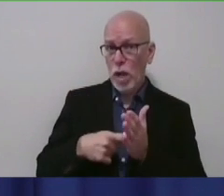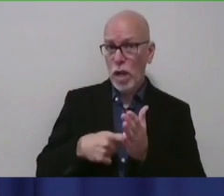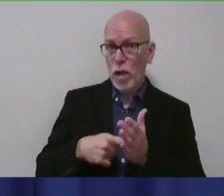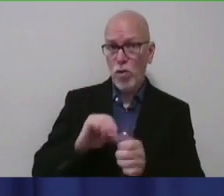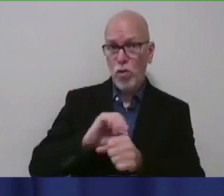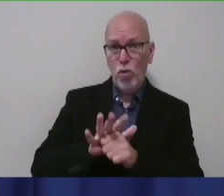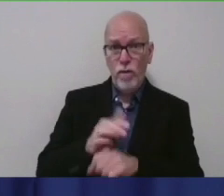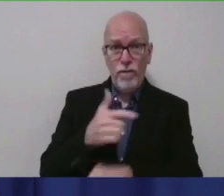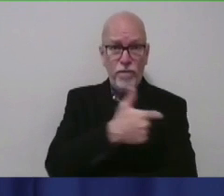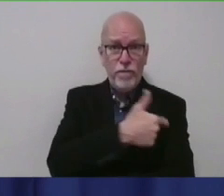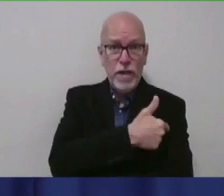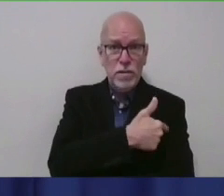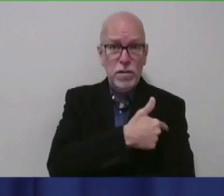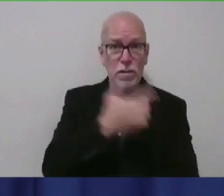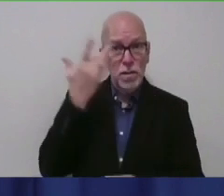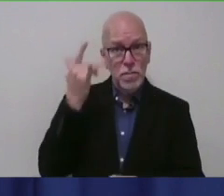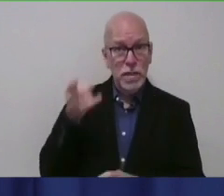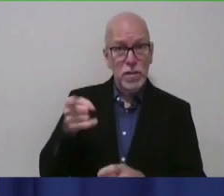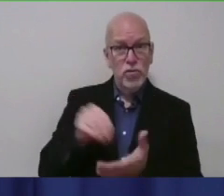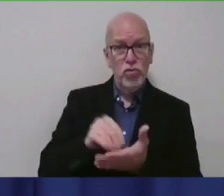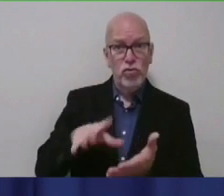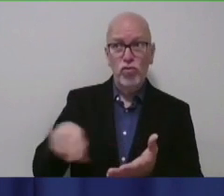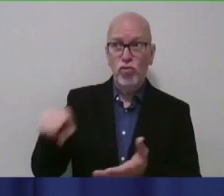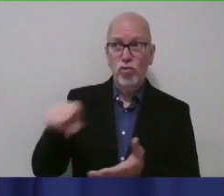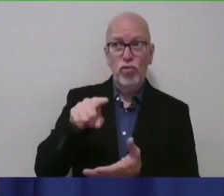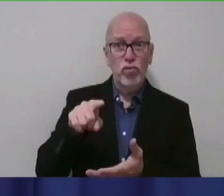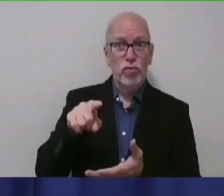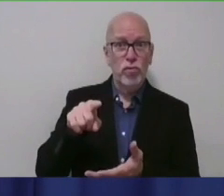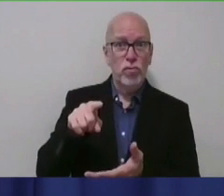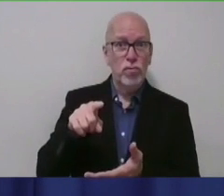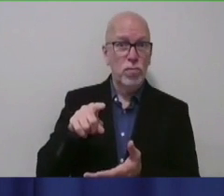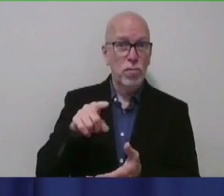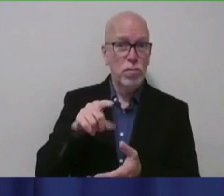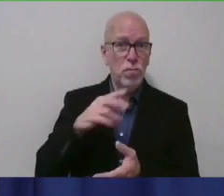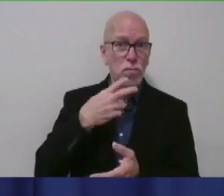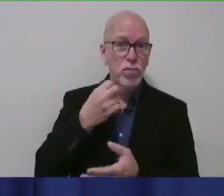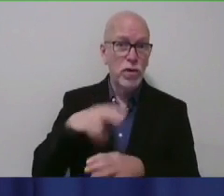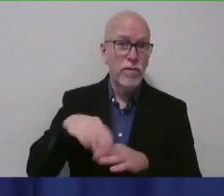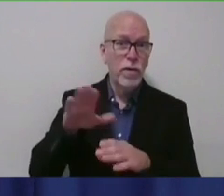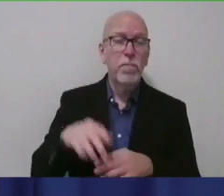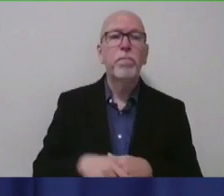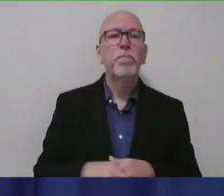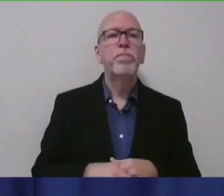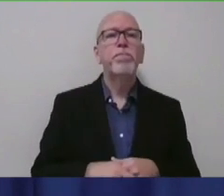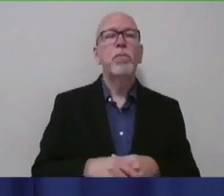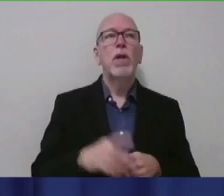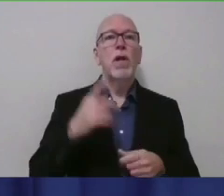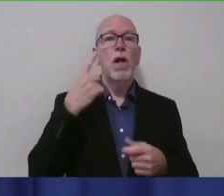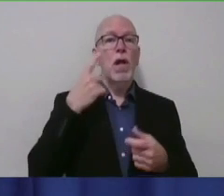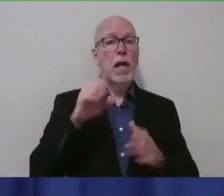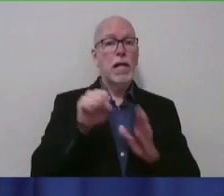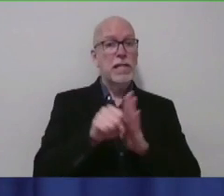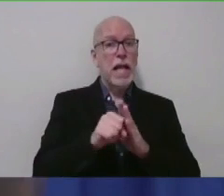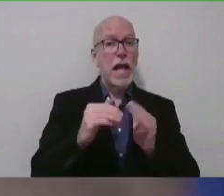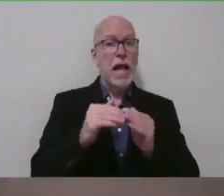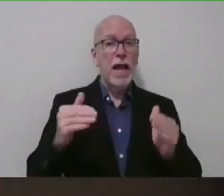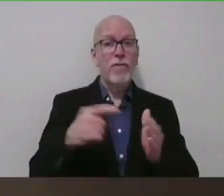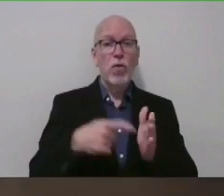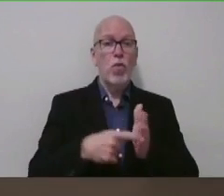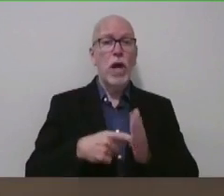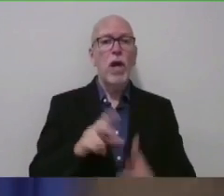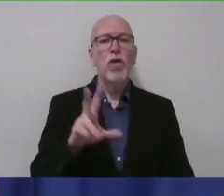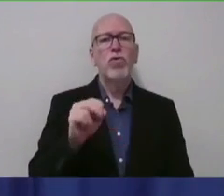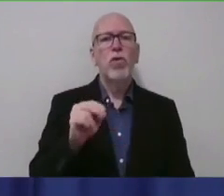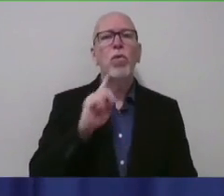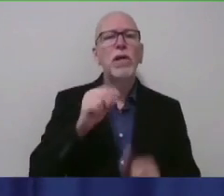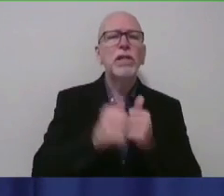vaccine since those students would be eligible? We won't be requiring that at the state level. I think that individual schools would have